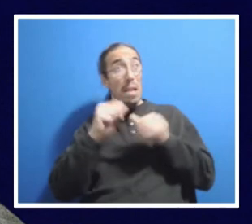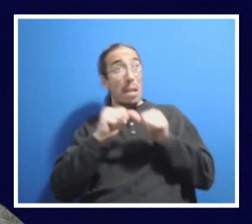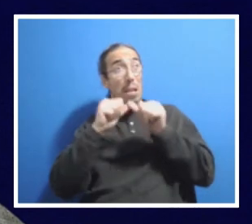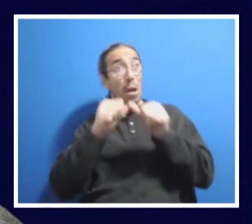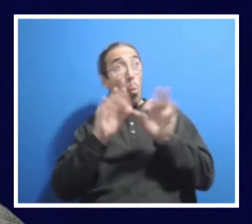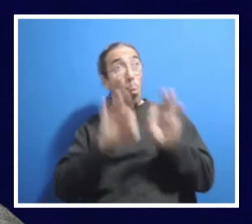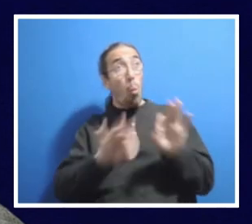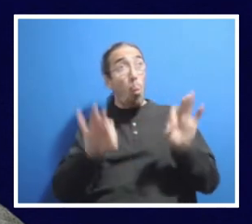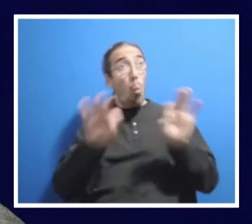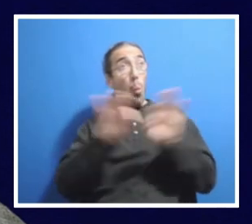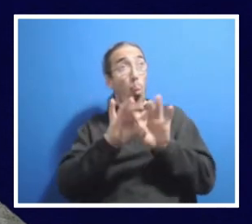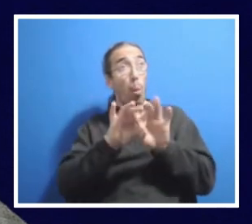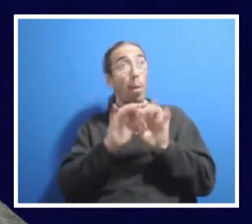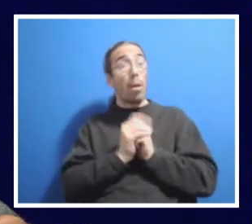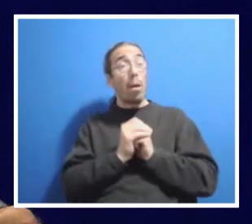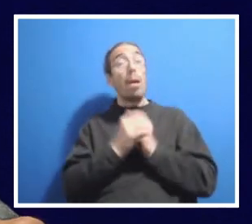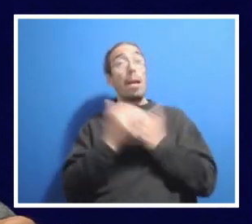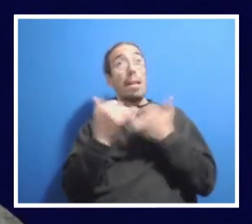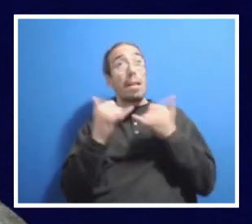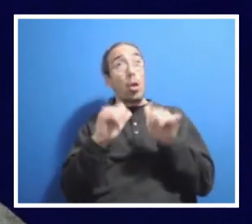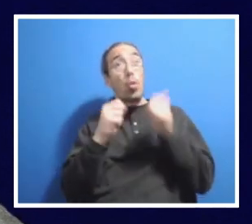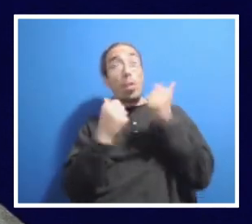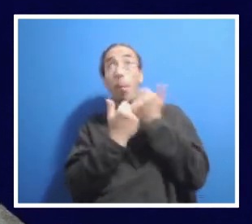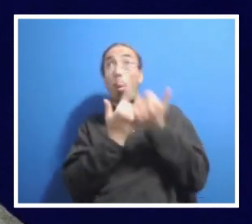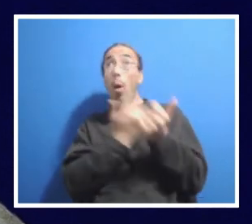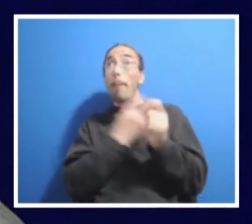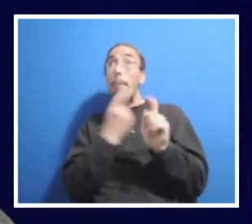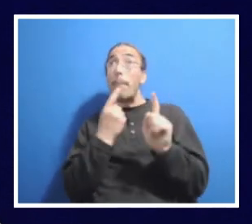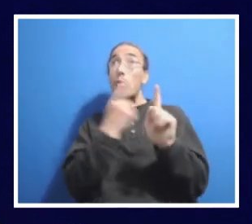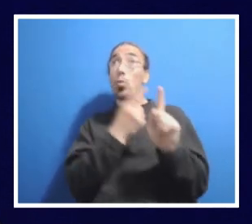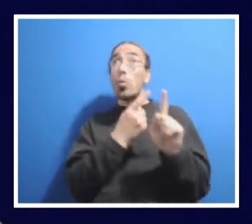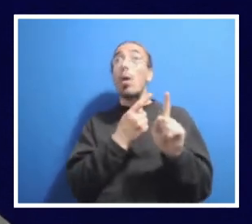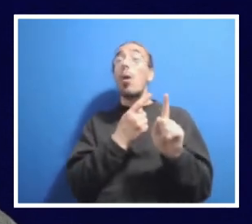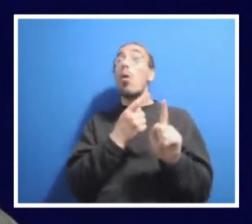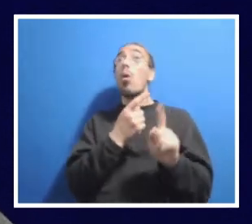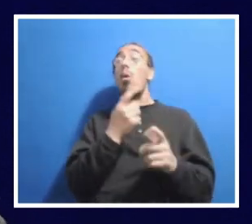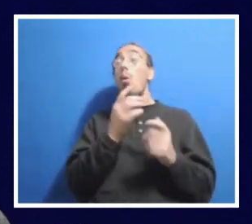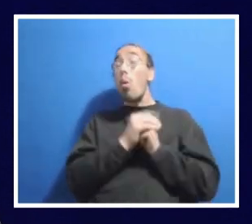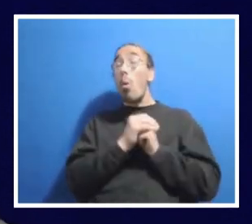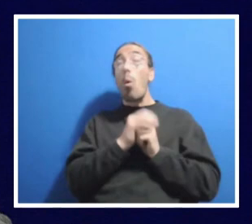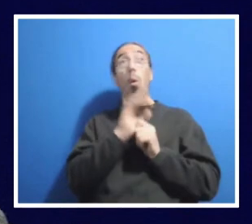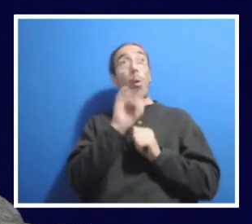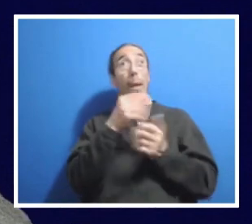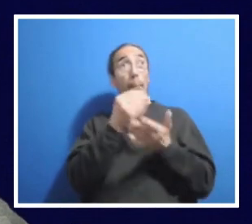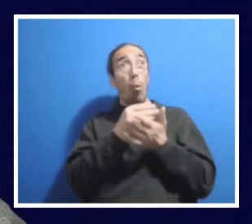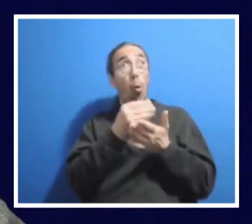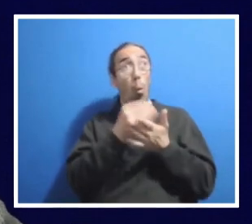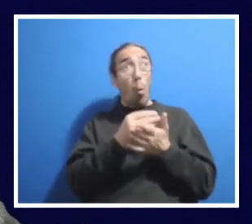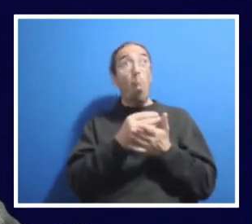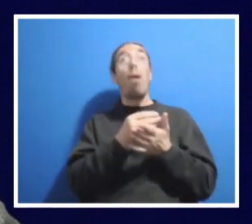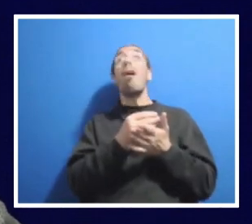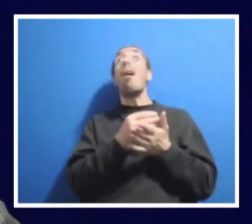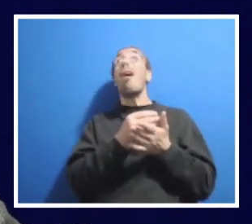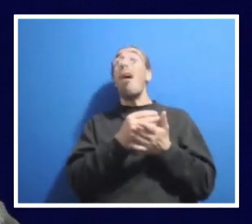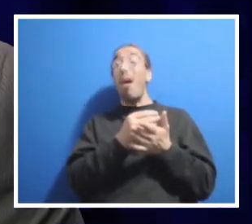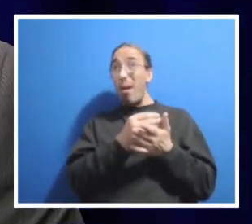Does it still support our mission, or would the resources be better used creating a different program or building a different program?